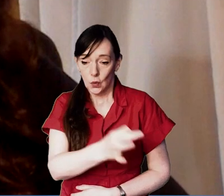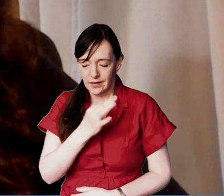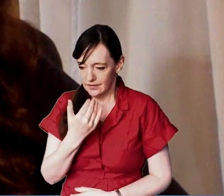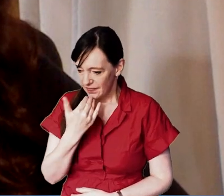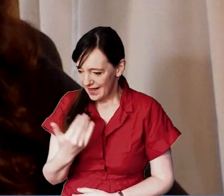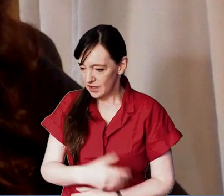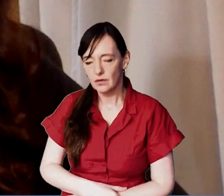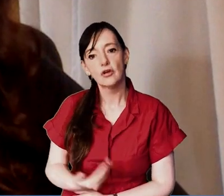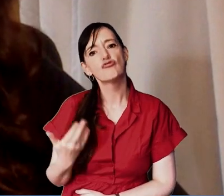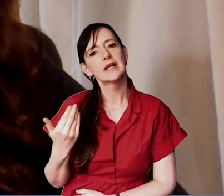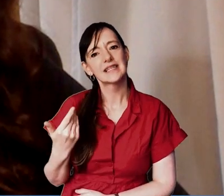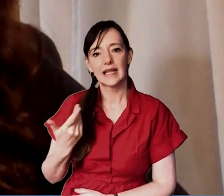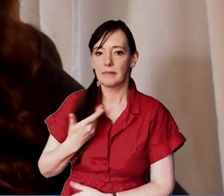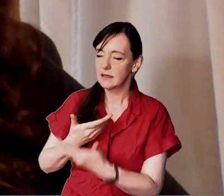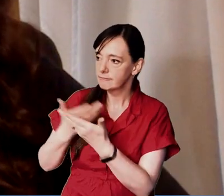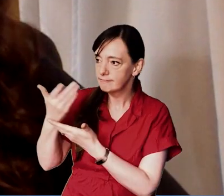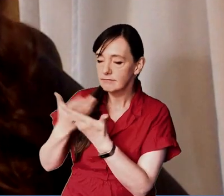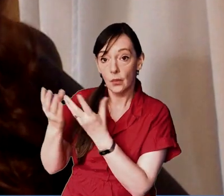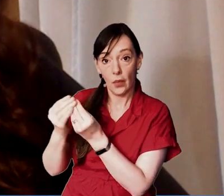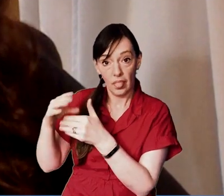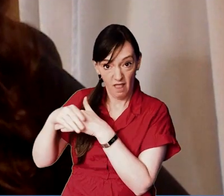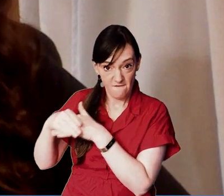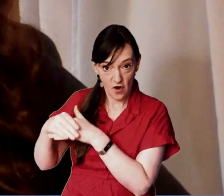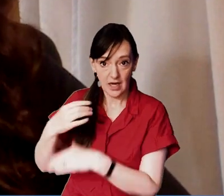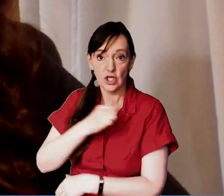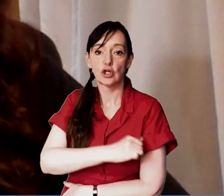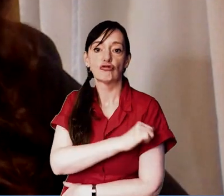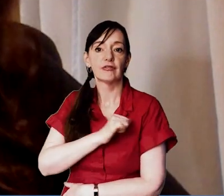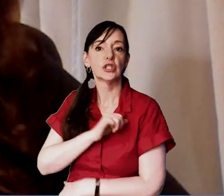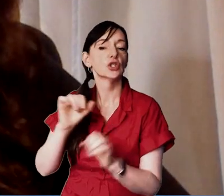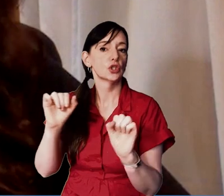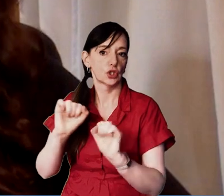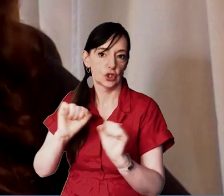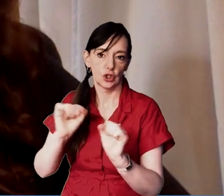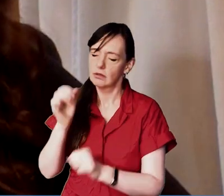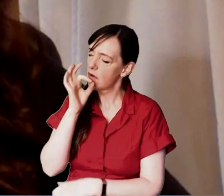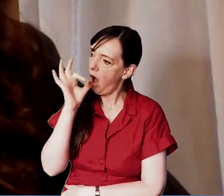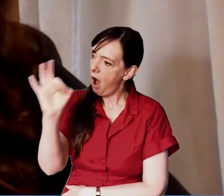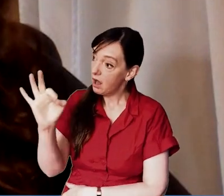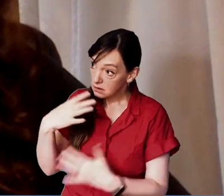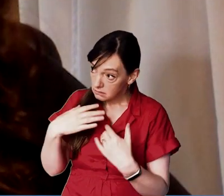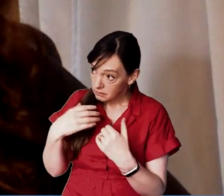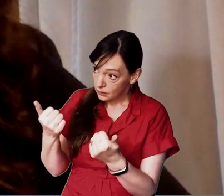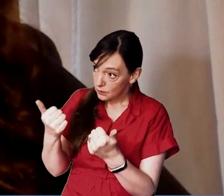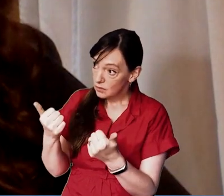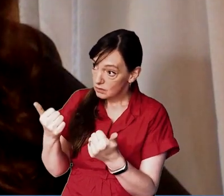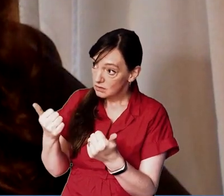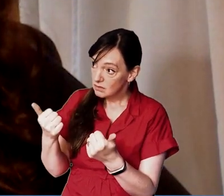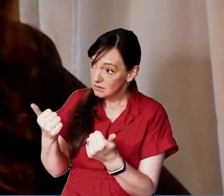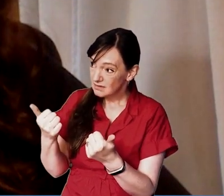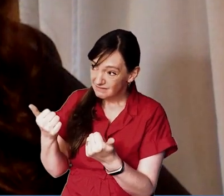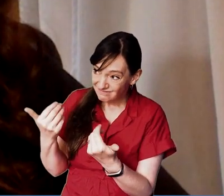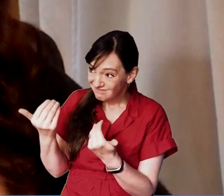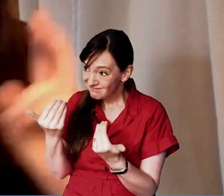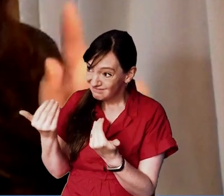question thanks andy yeah i was chatting with one of my friends the other week she doesn't yet know jesus and when i asked her how she was